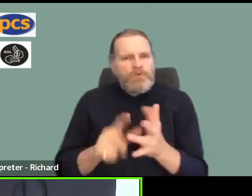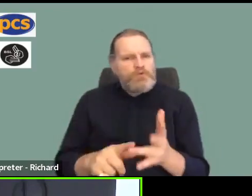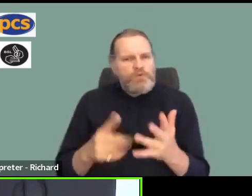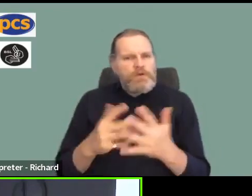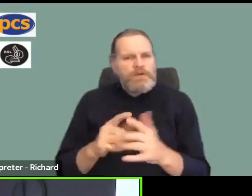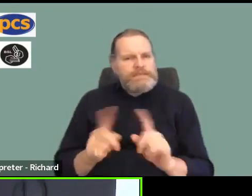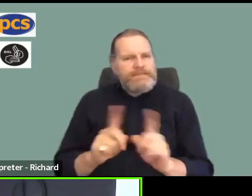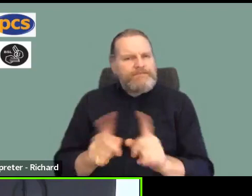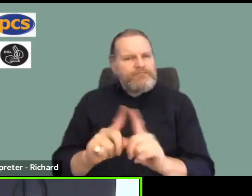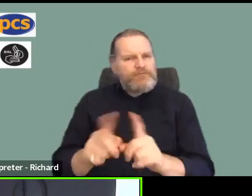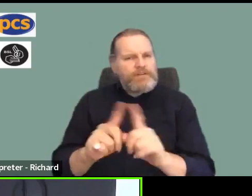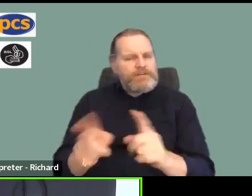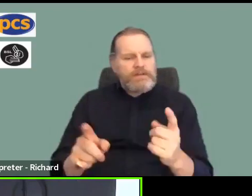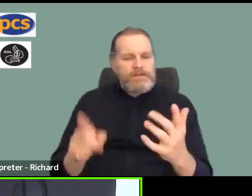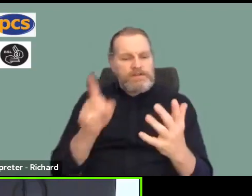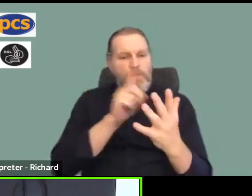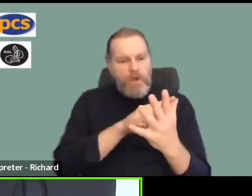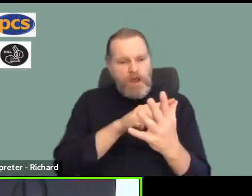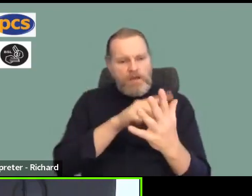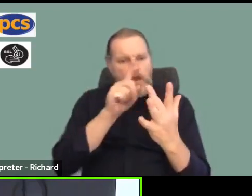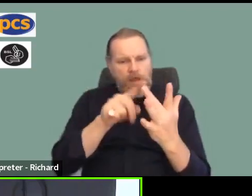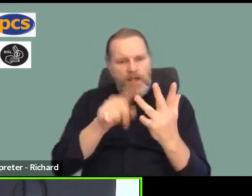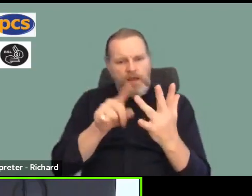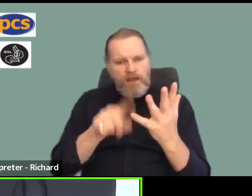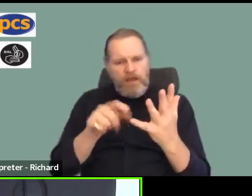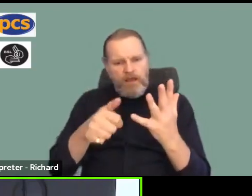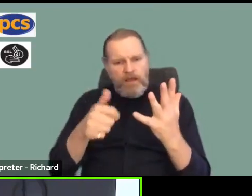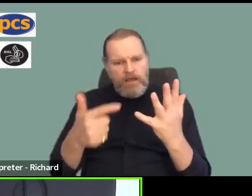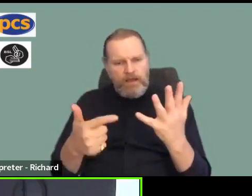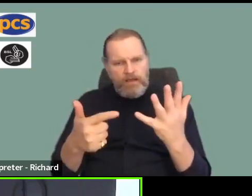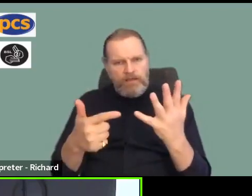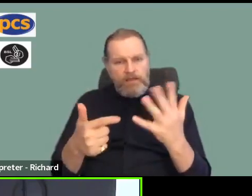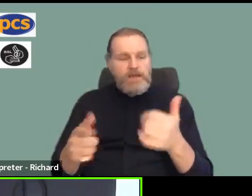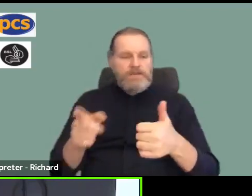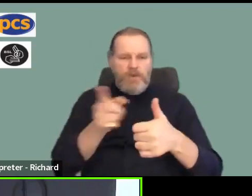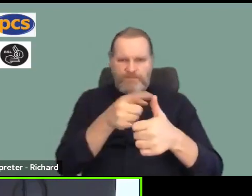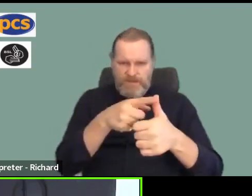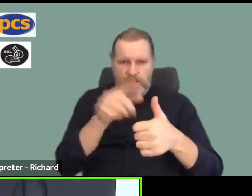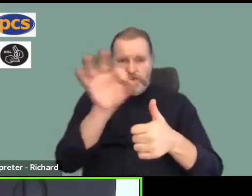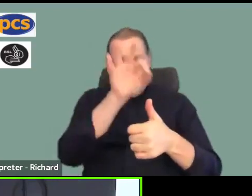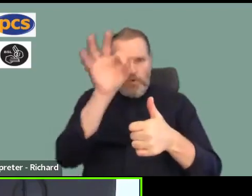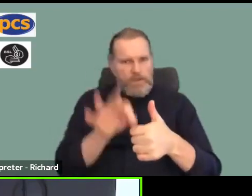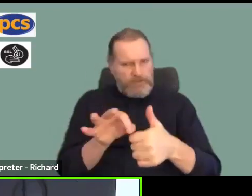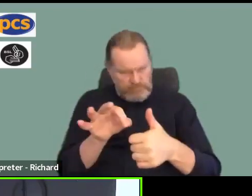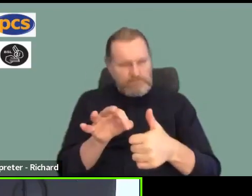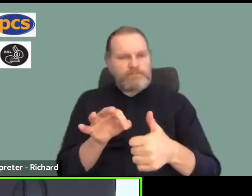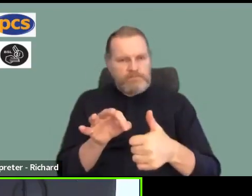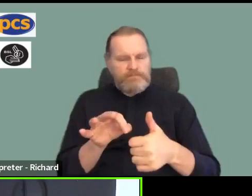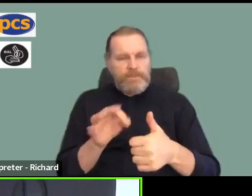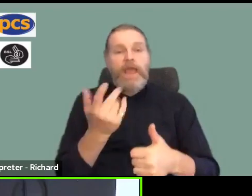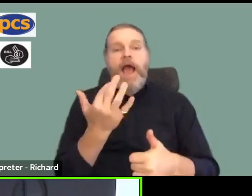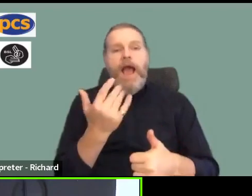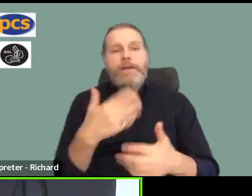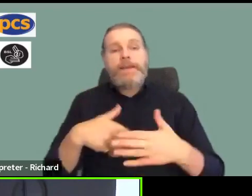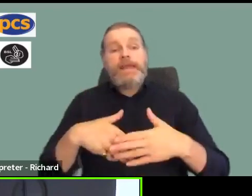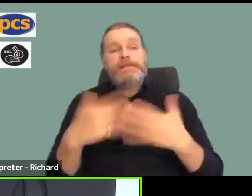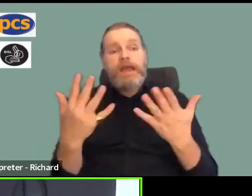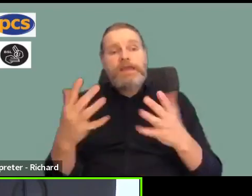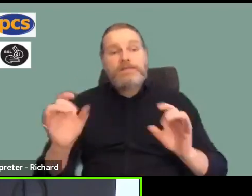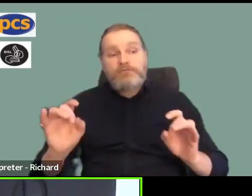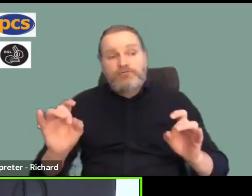a lot there. recognise that, you know, we started with Fina's question around how many days people will be asked